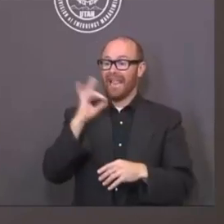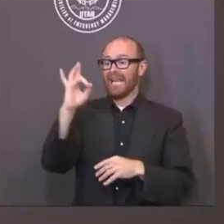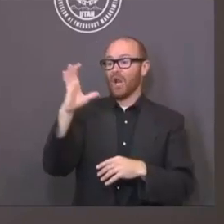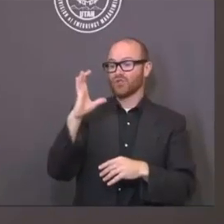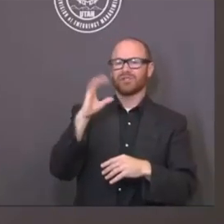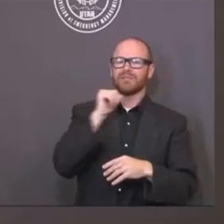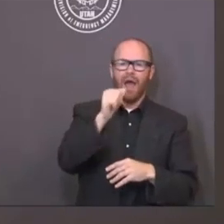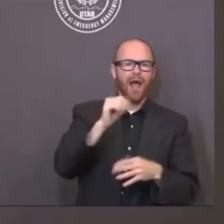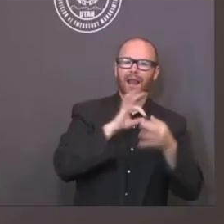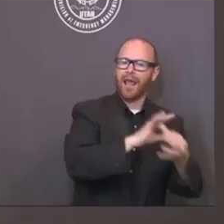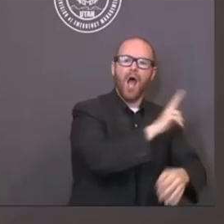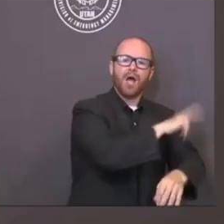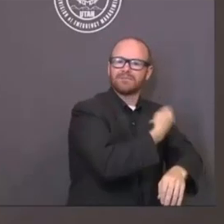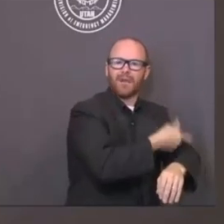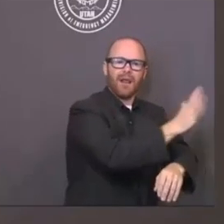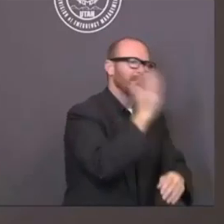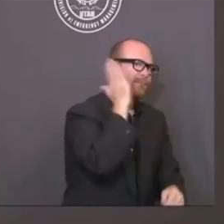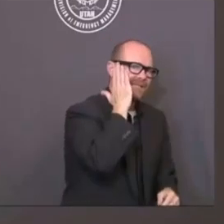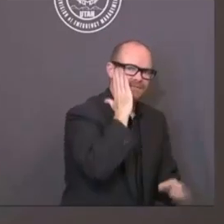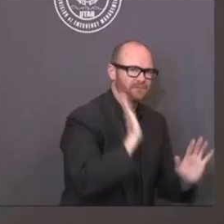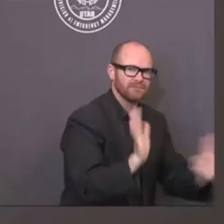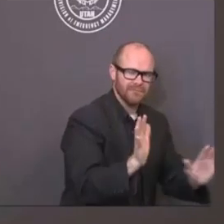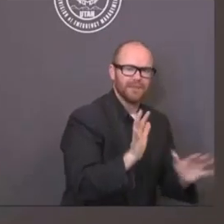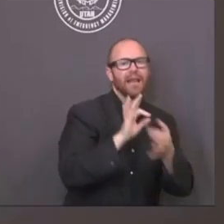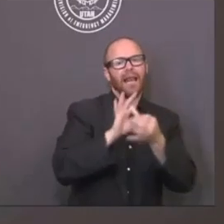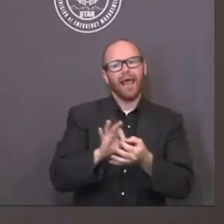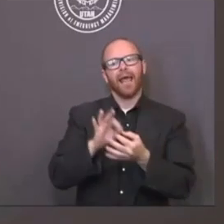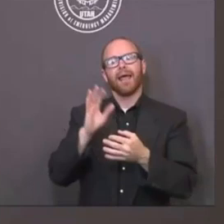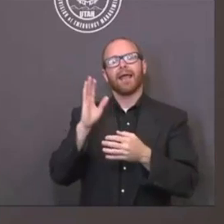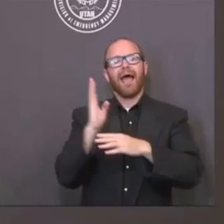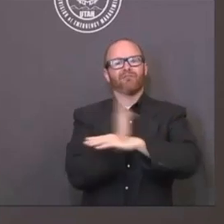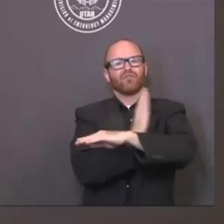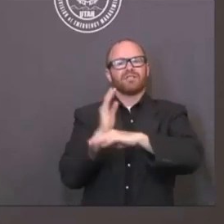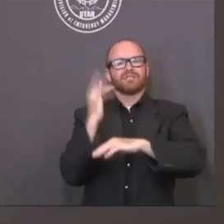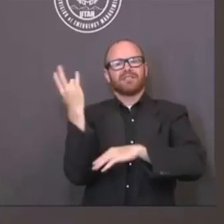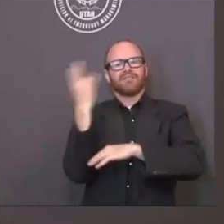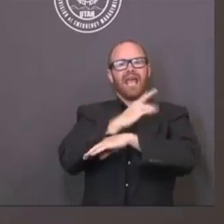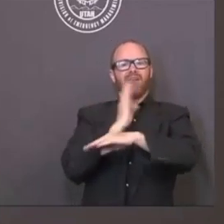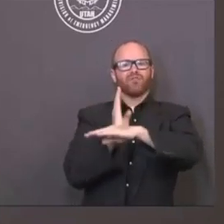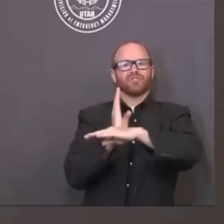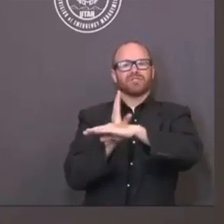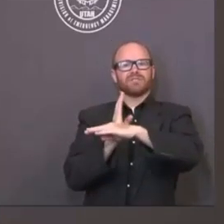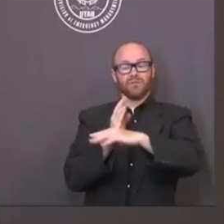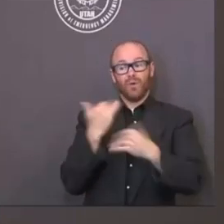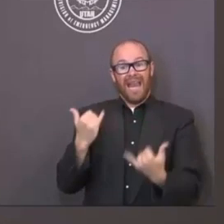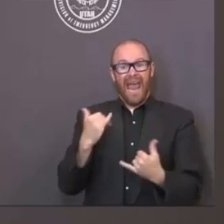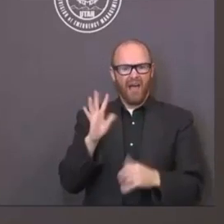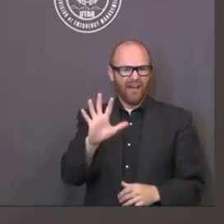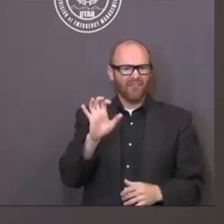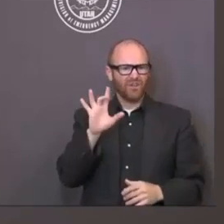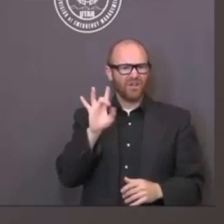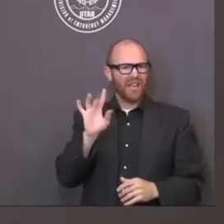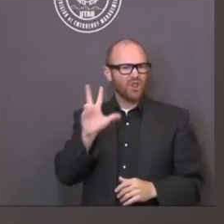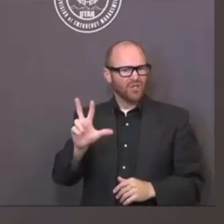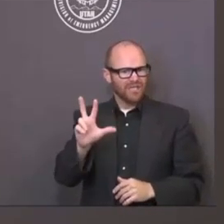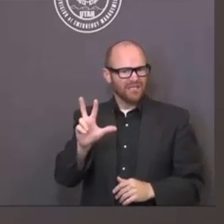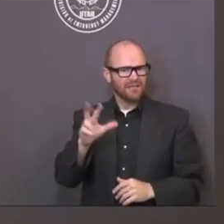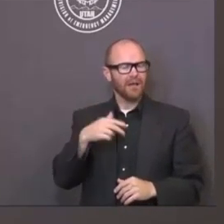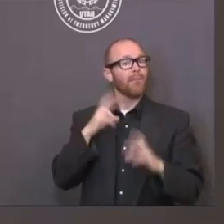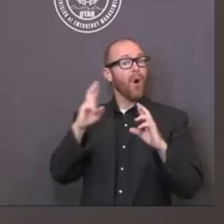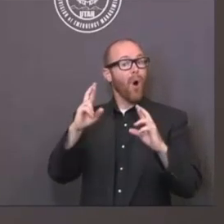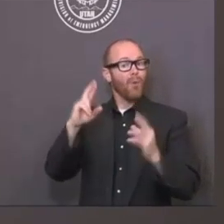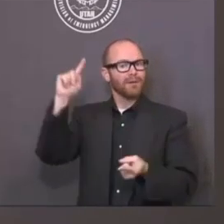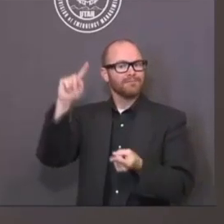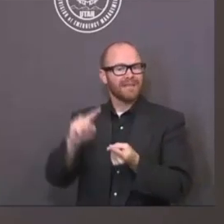and I would not want to get to that point. I think we're learning as we go how we can, in fact, increase capacity